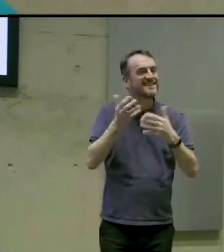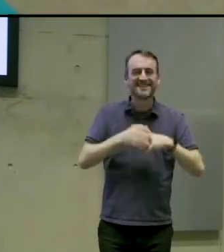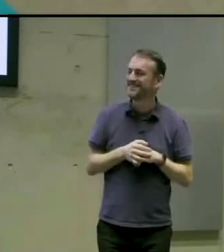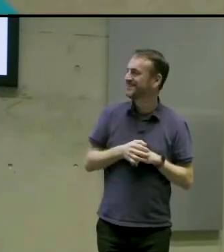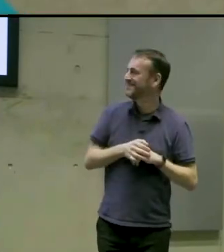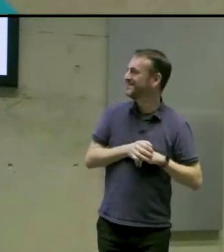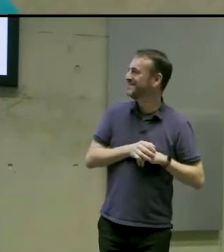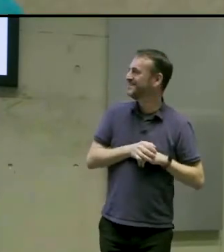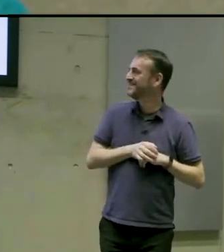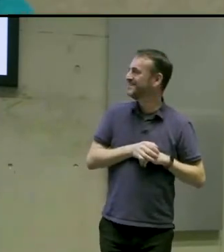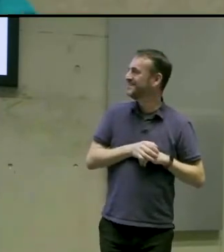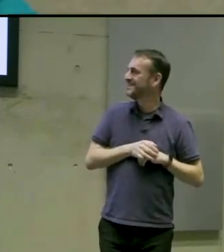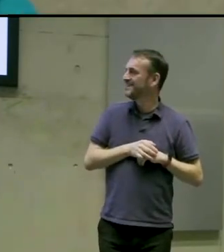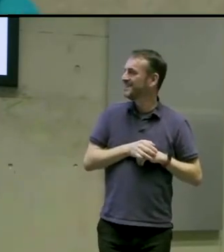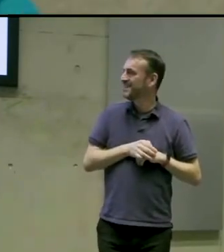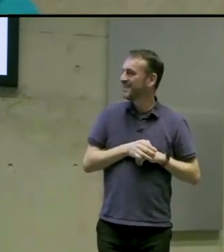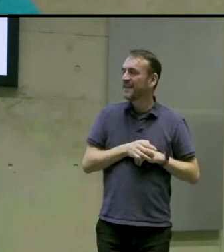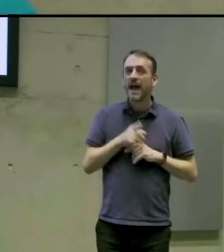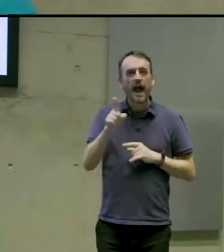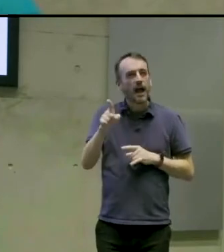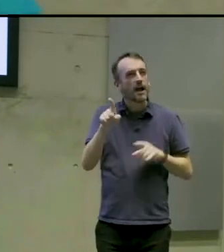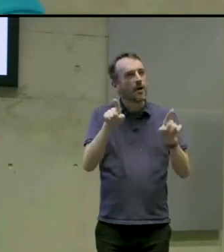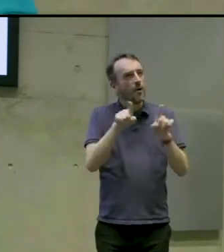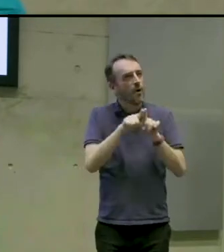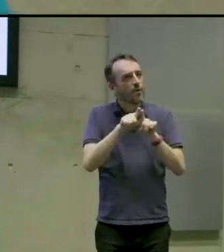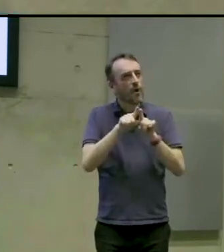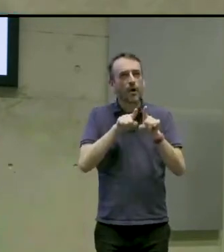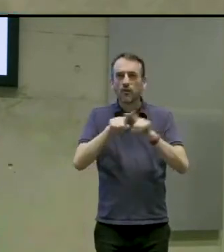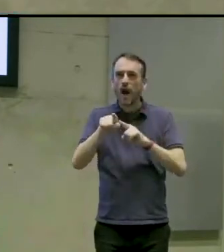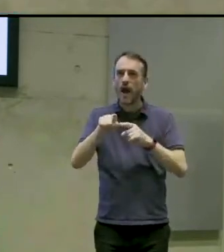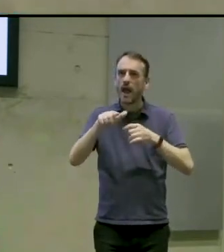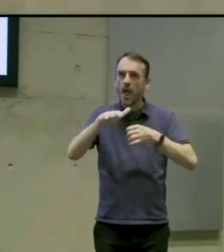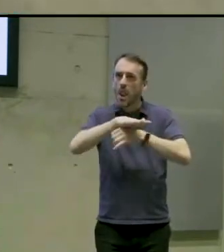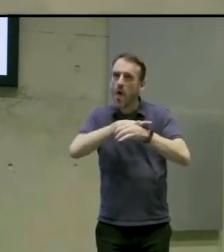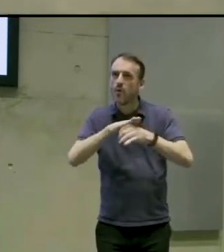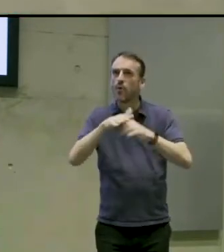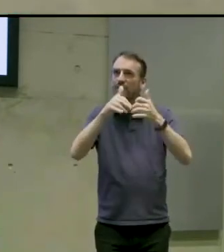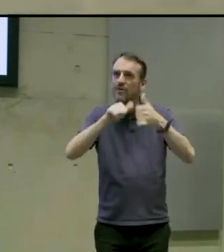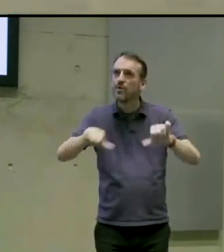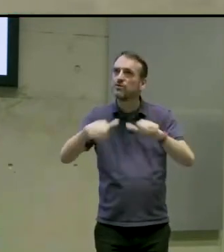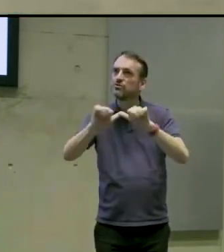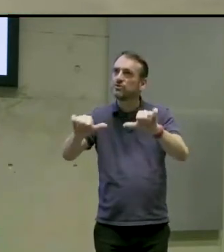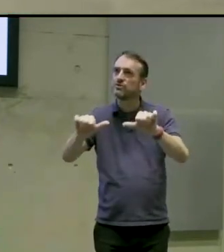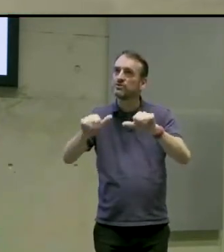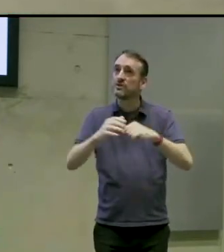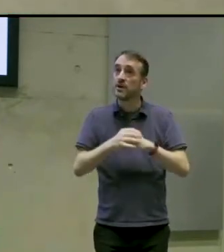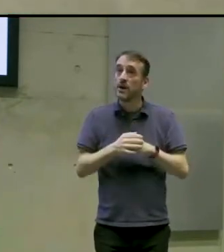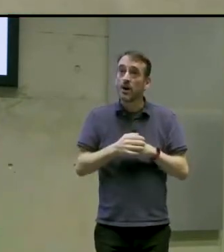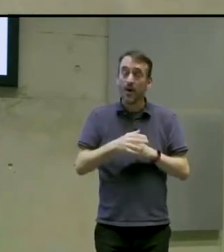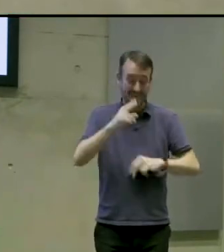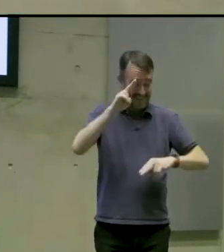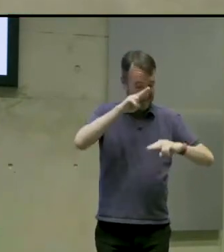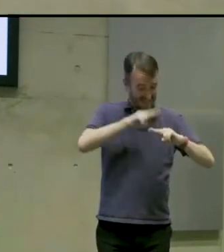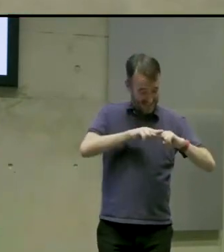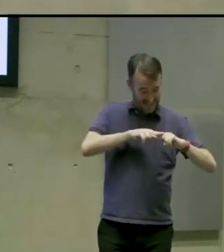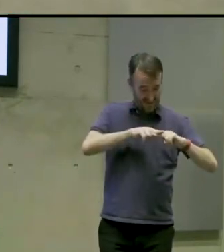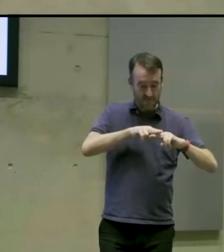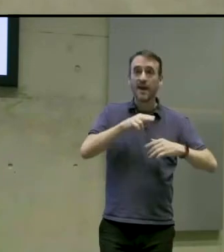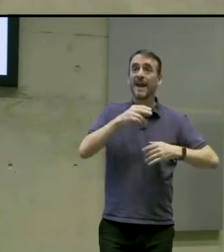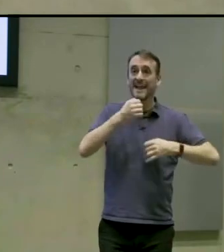voice acted and localized. Sort of once you get to that point, it's harder to go about